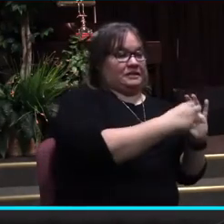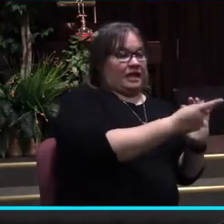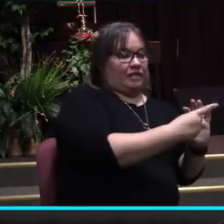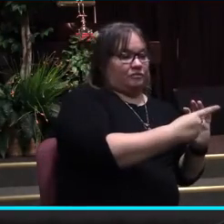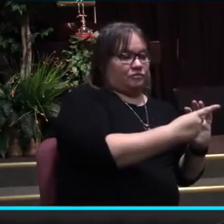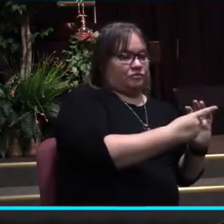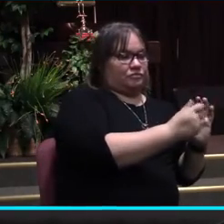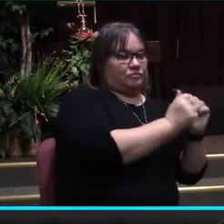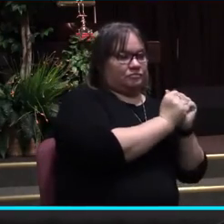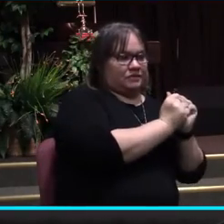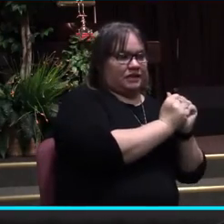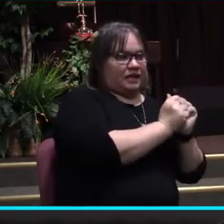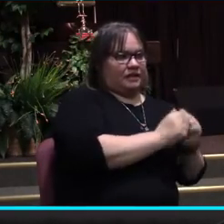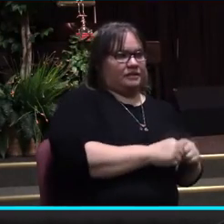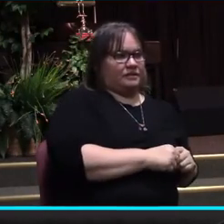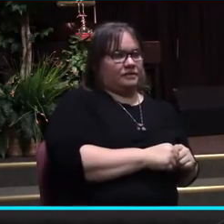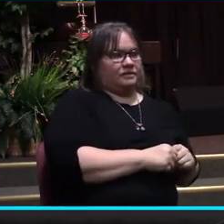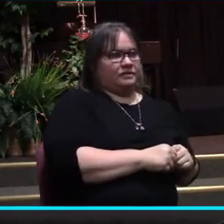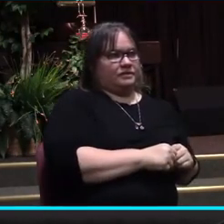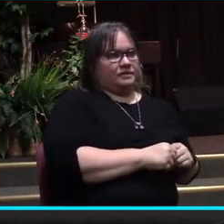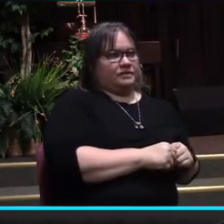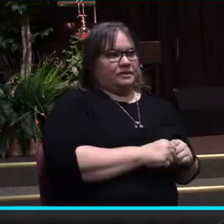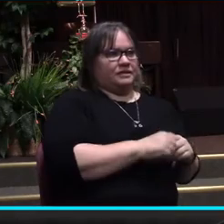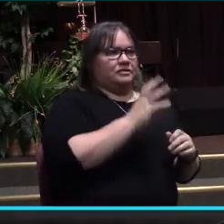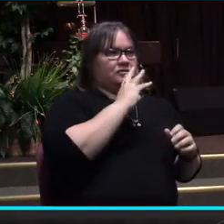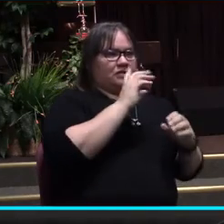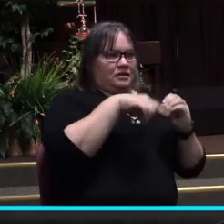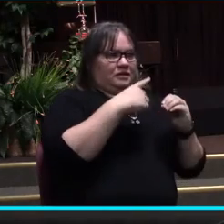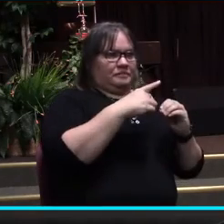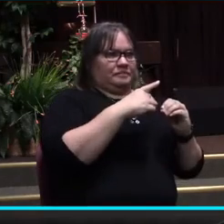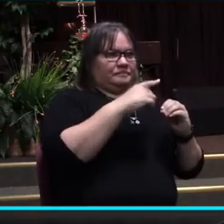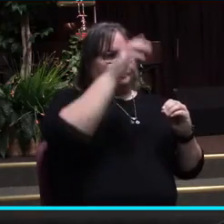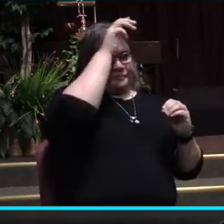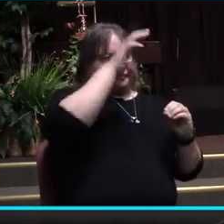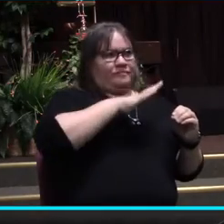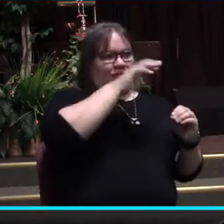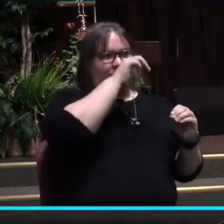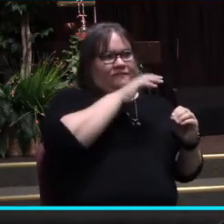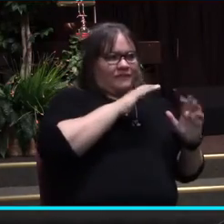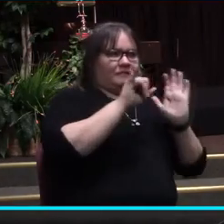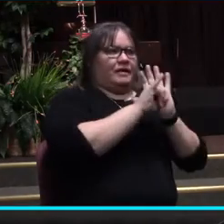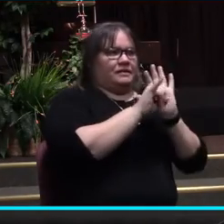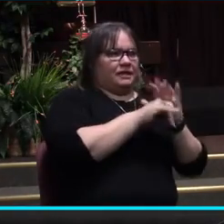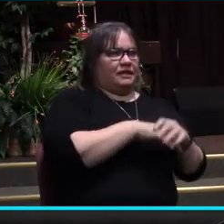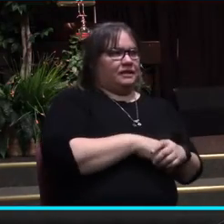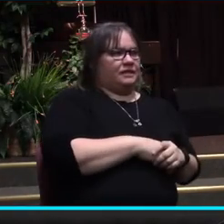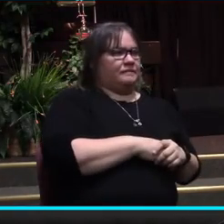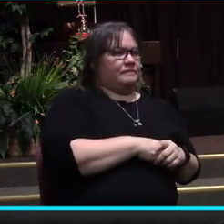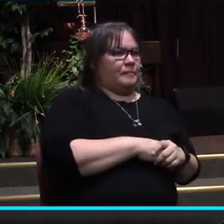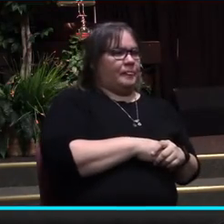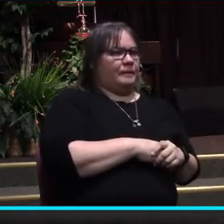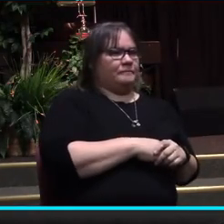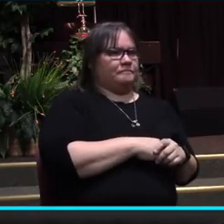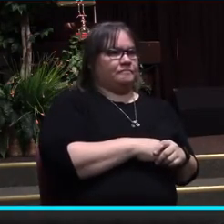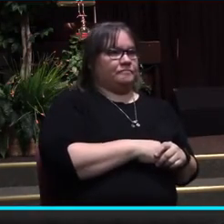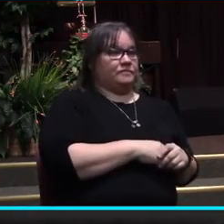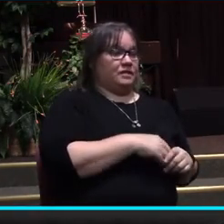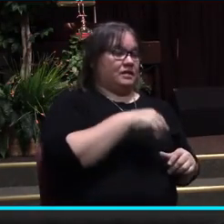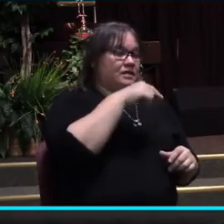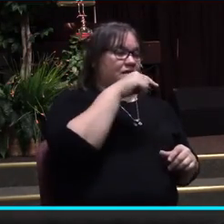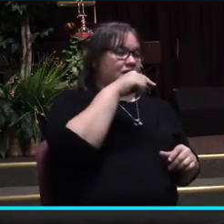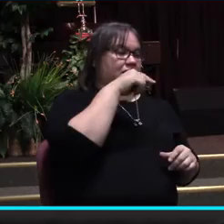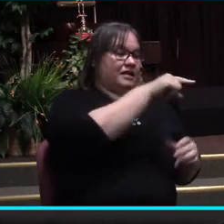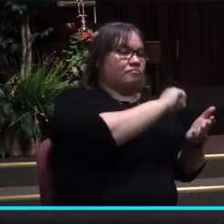headed in dealing with this issue of gender identity. I want to lay this foundation, though, first. Look at what Paul writes to another group of